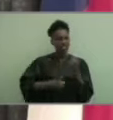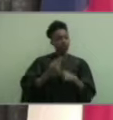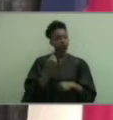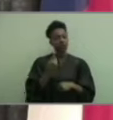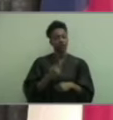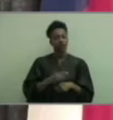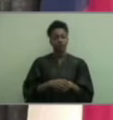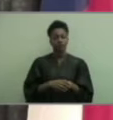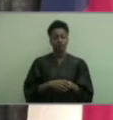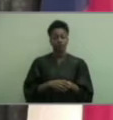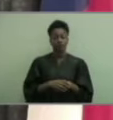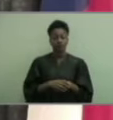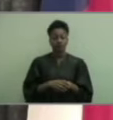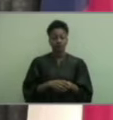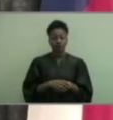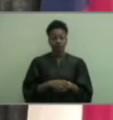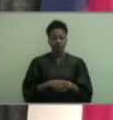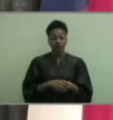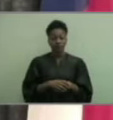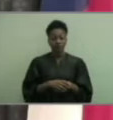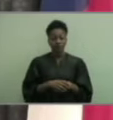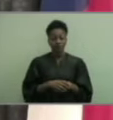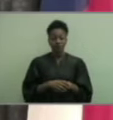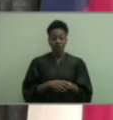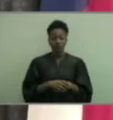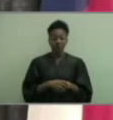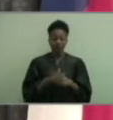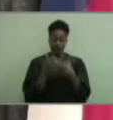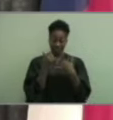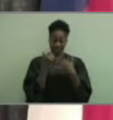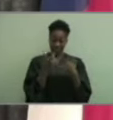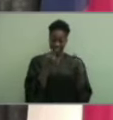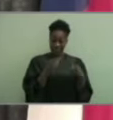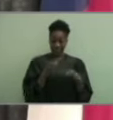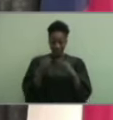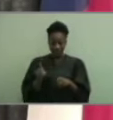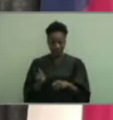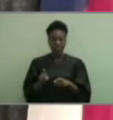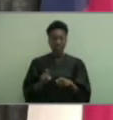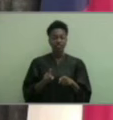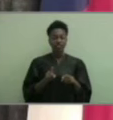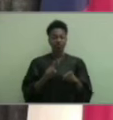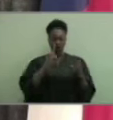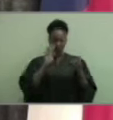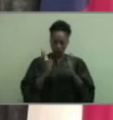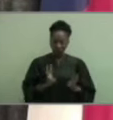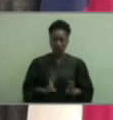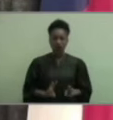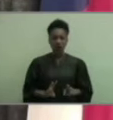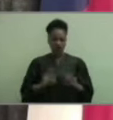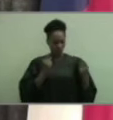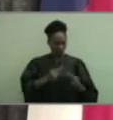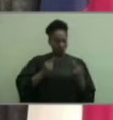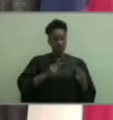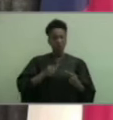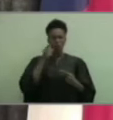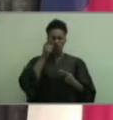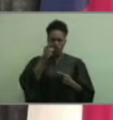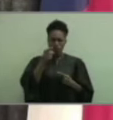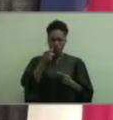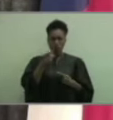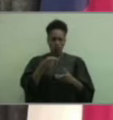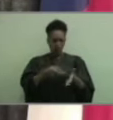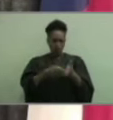With each one of these weather events, you were required to grow and to make change.